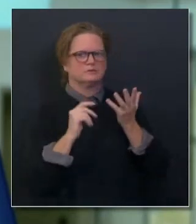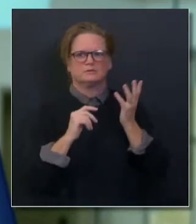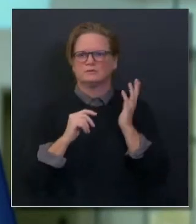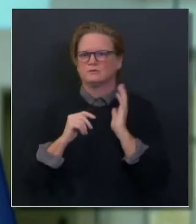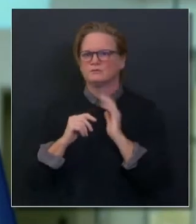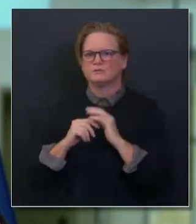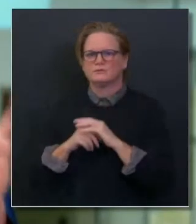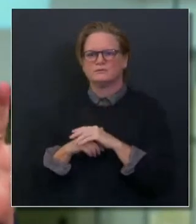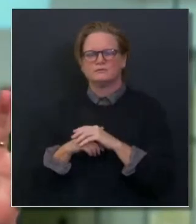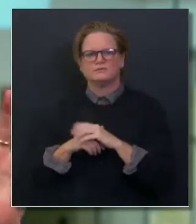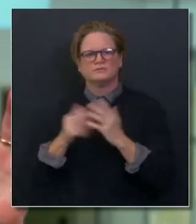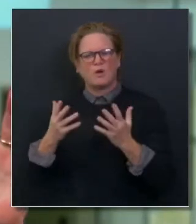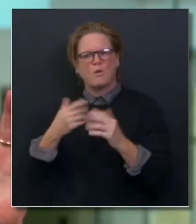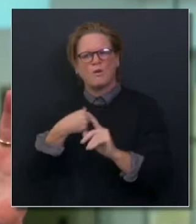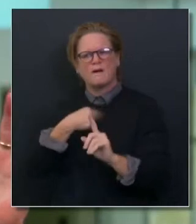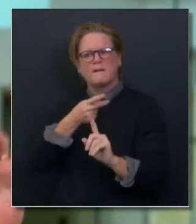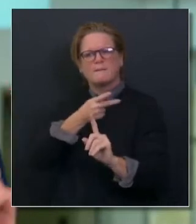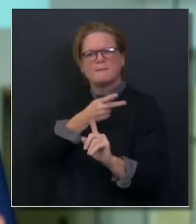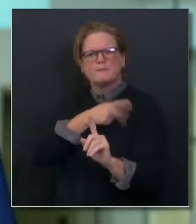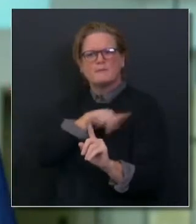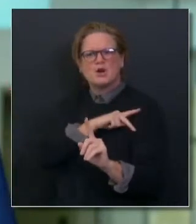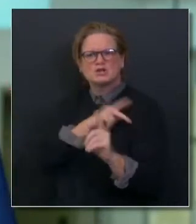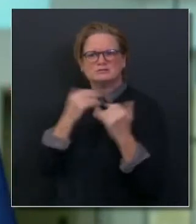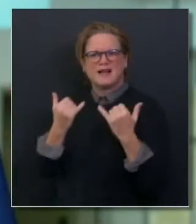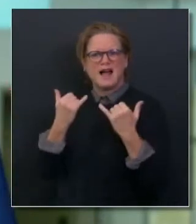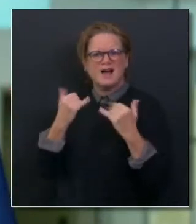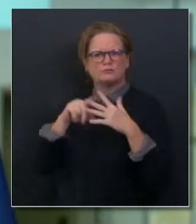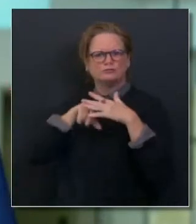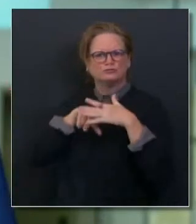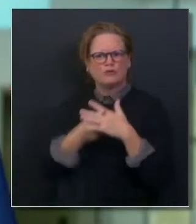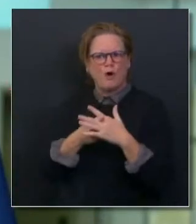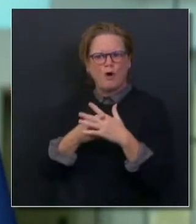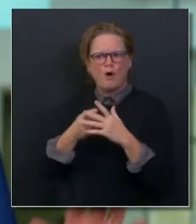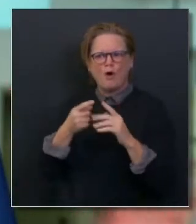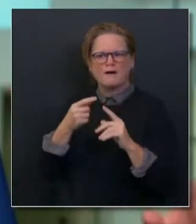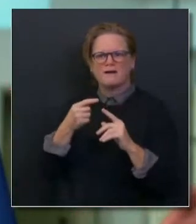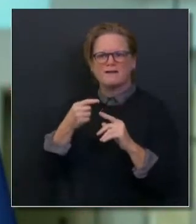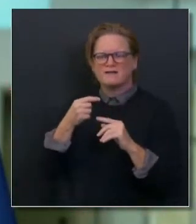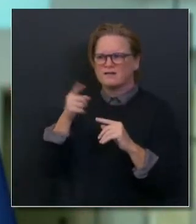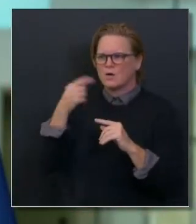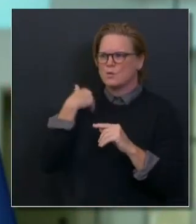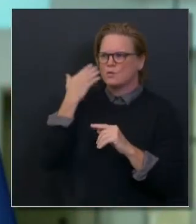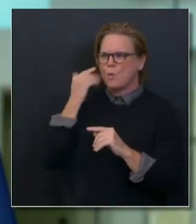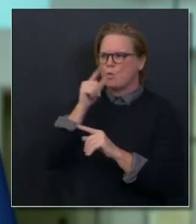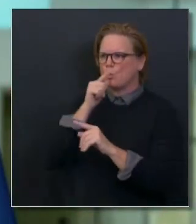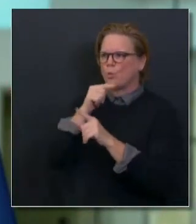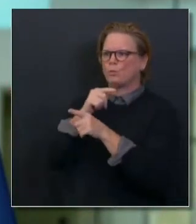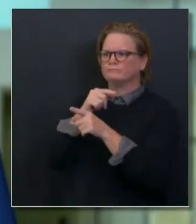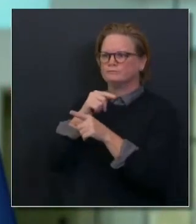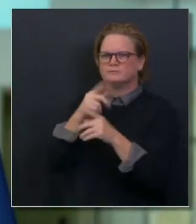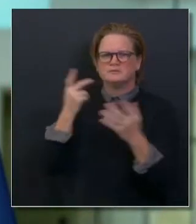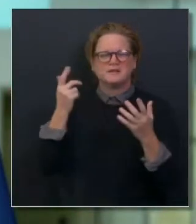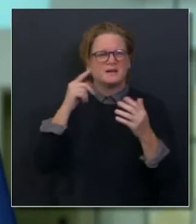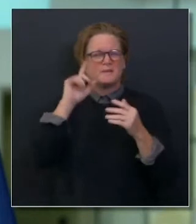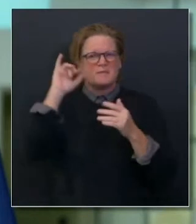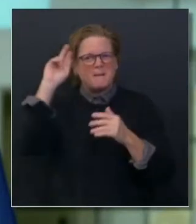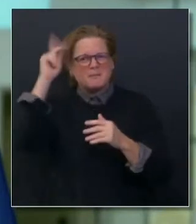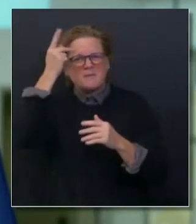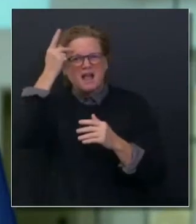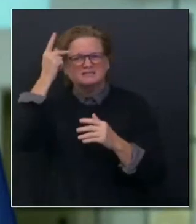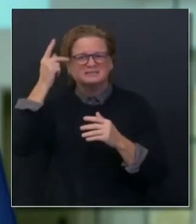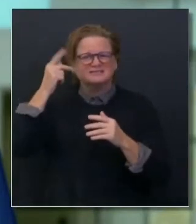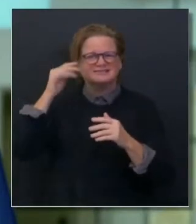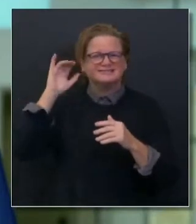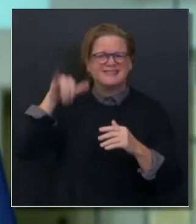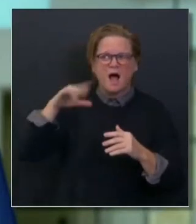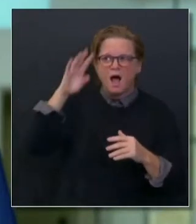not intellectual, it's not a political issue, it's not about whether I was with this person or that person on the November election, it's whether or not I